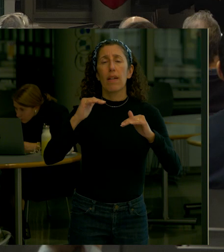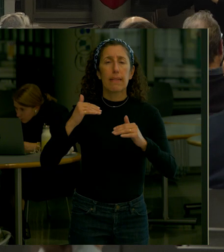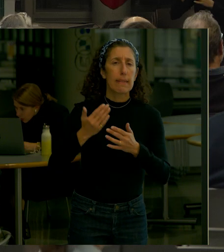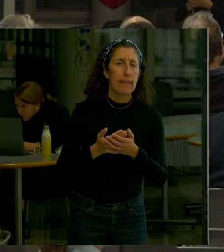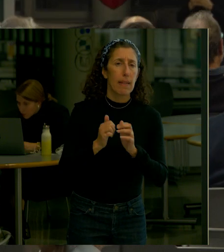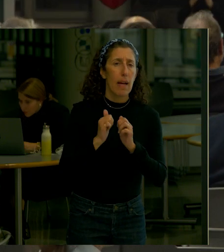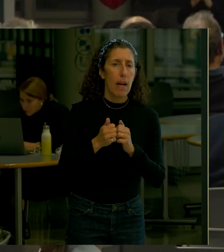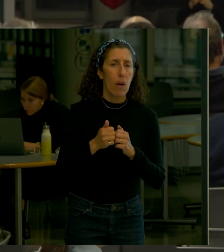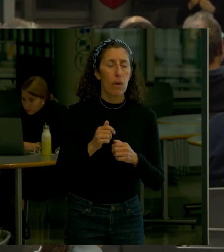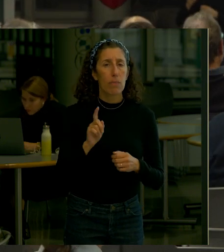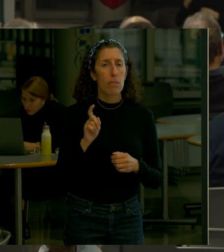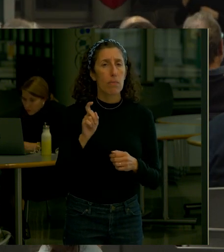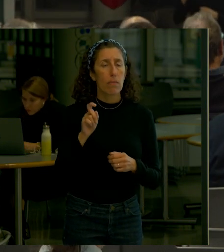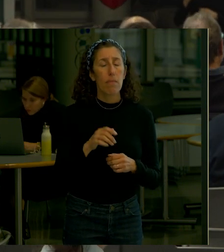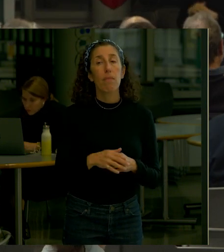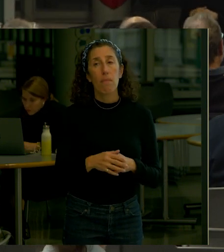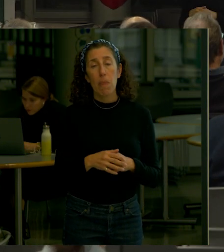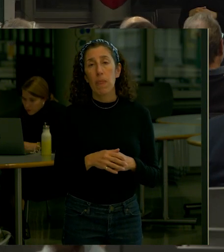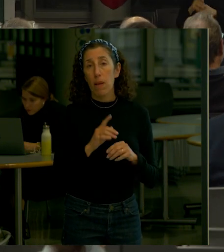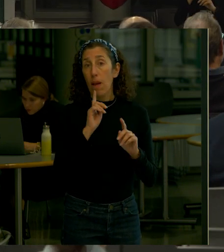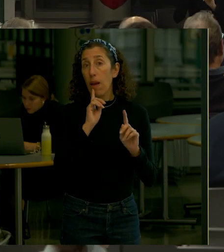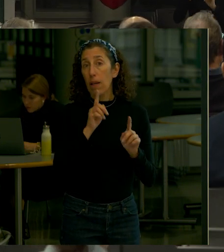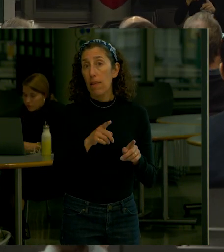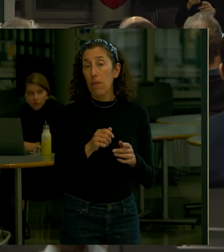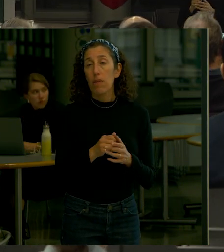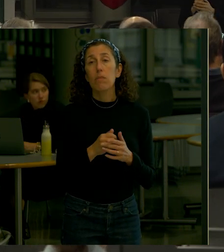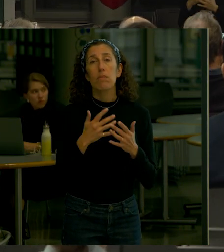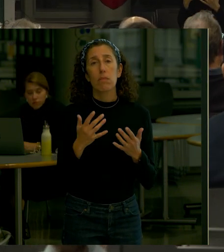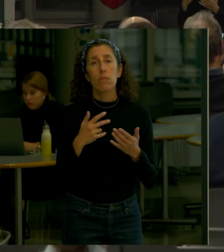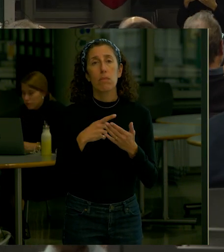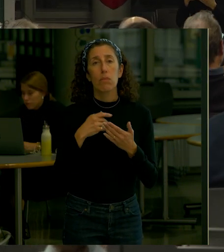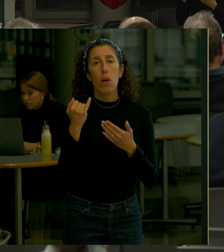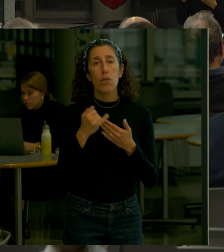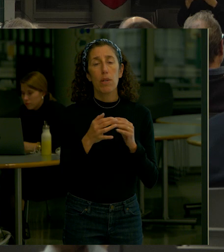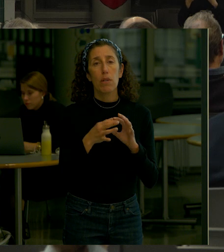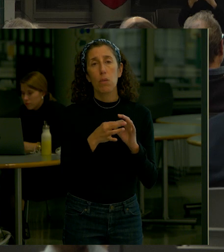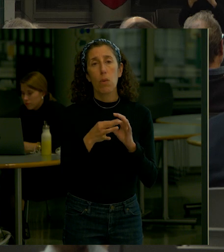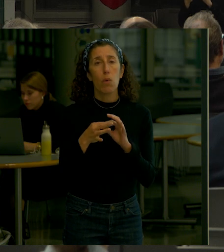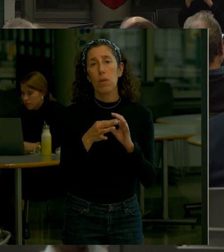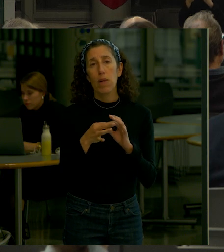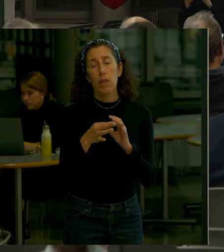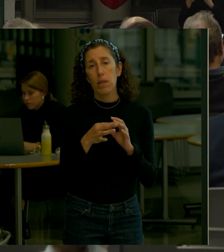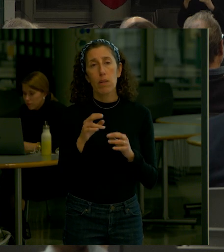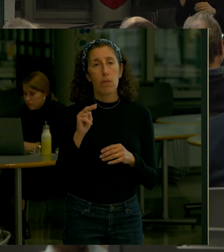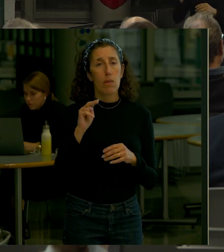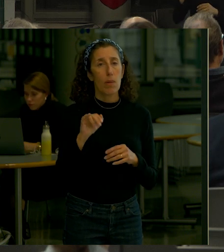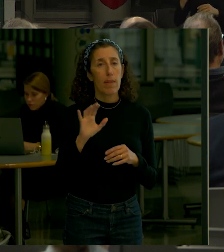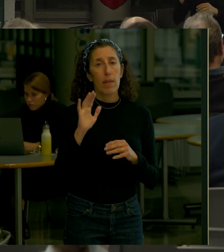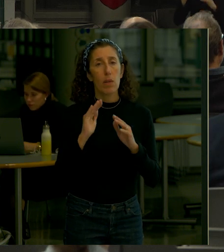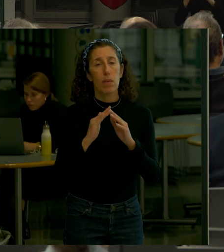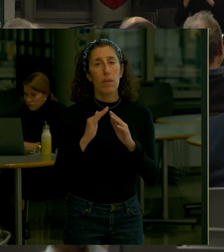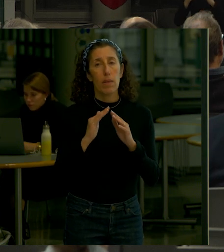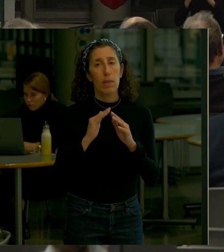so the project is going to be coordinated with the city of New York in terms of what we call its